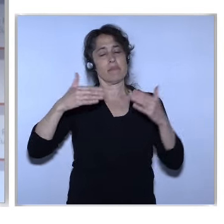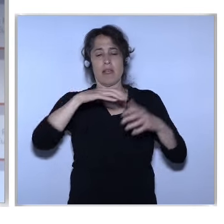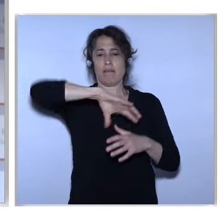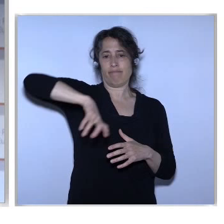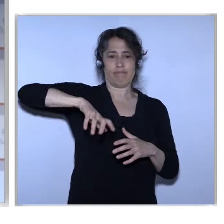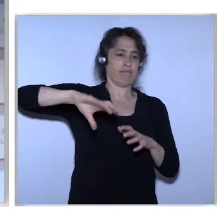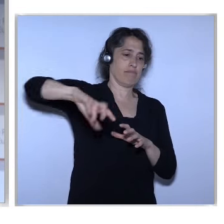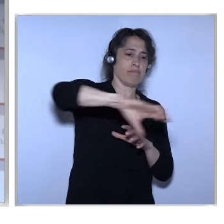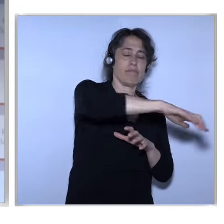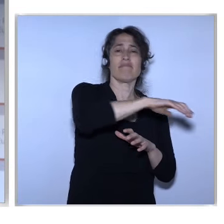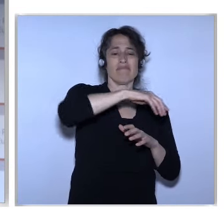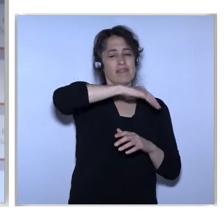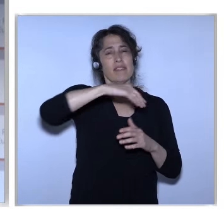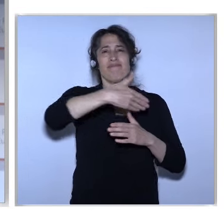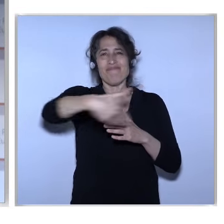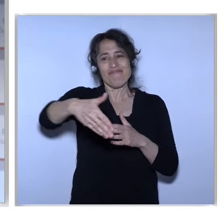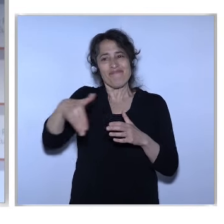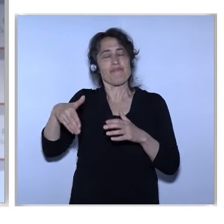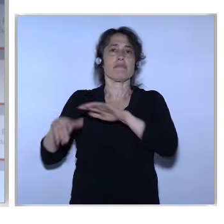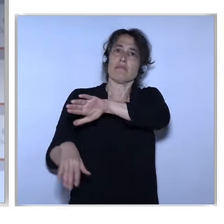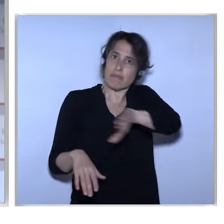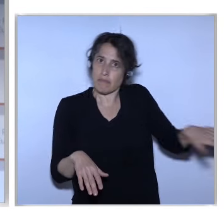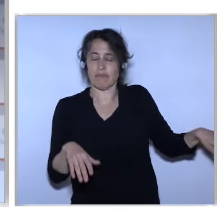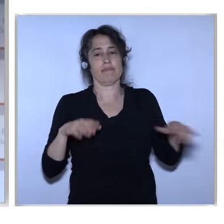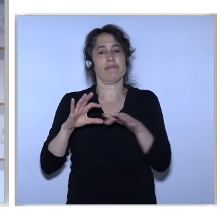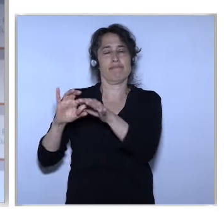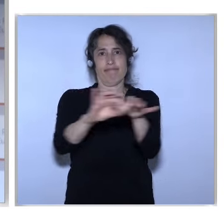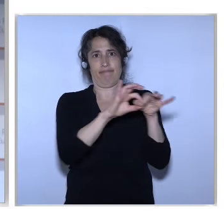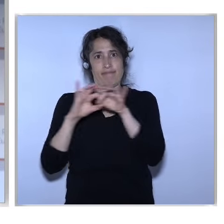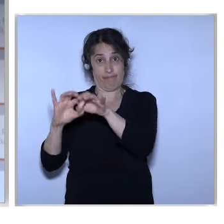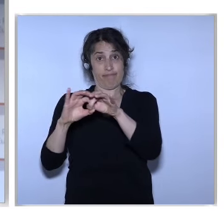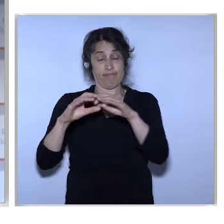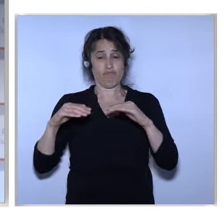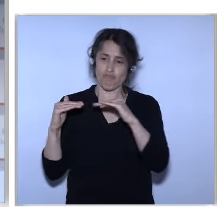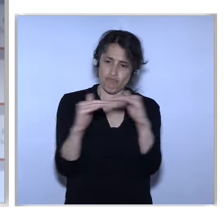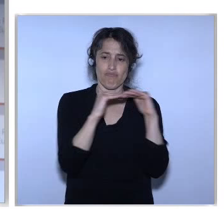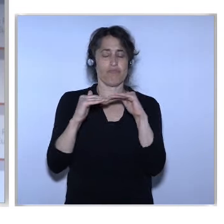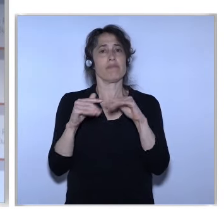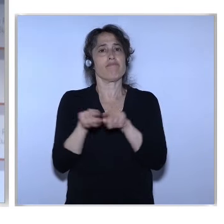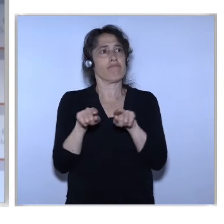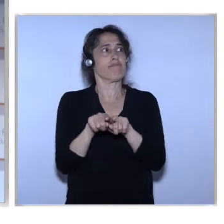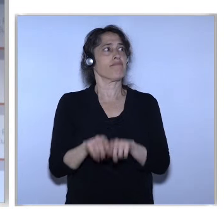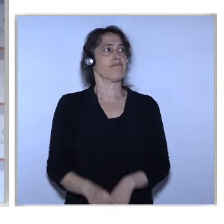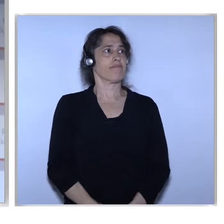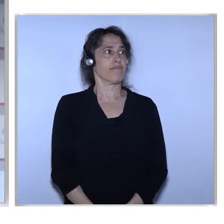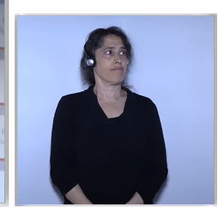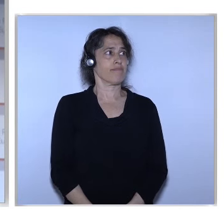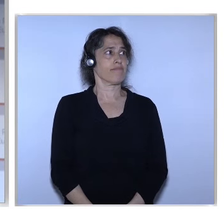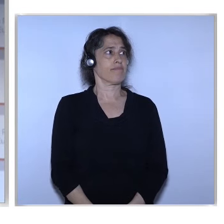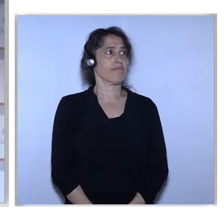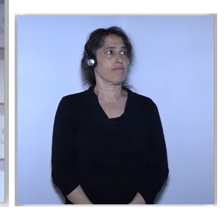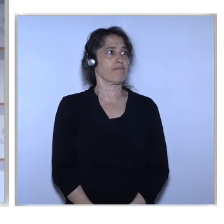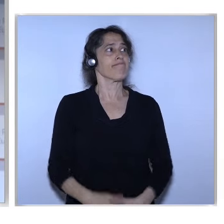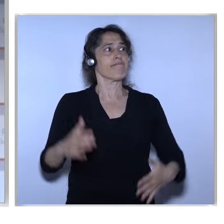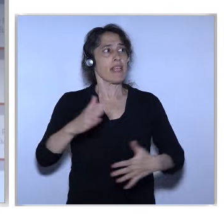appreciation to European Commission And personally to Vice President Ansip Sorry, that he is not